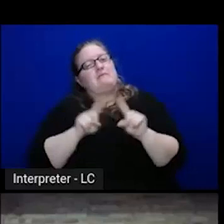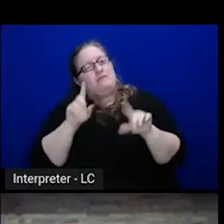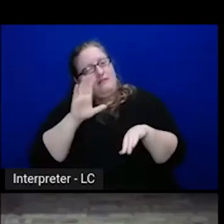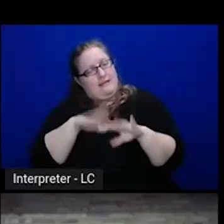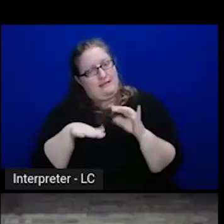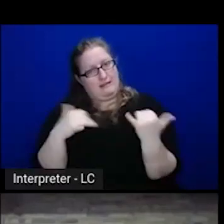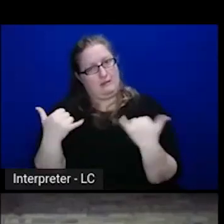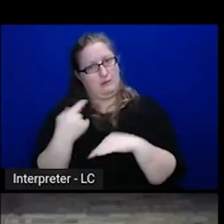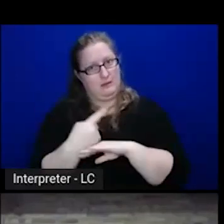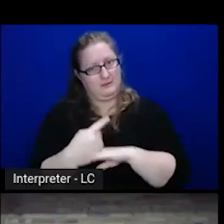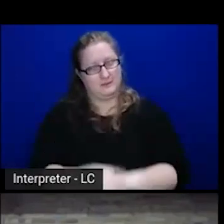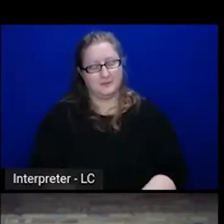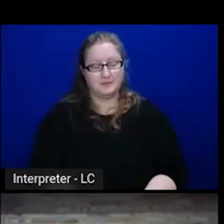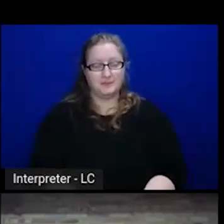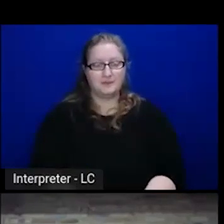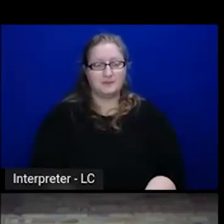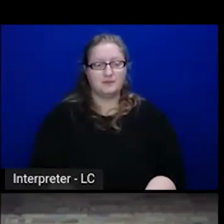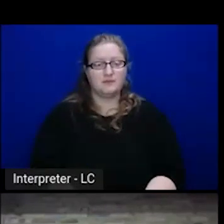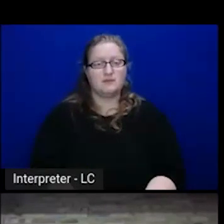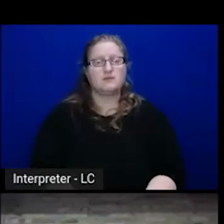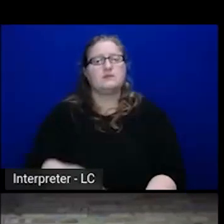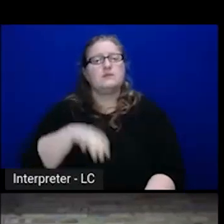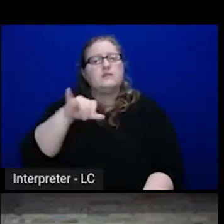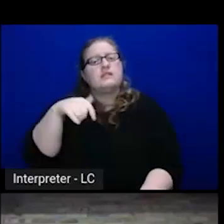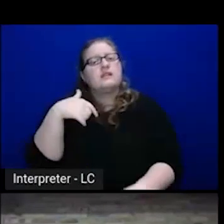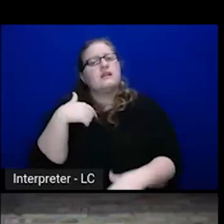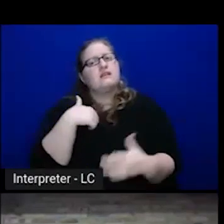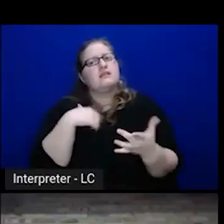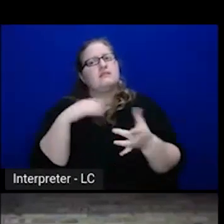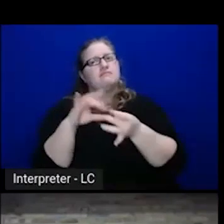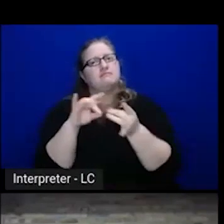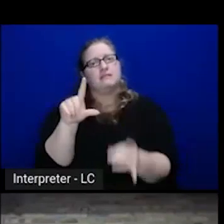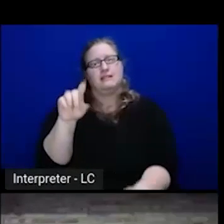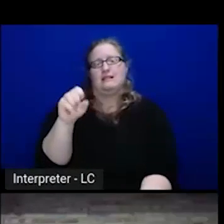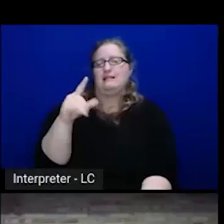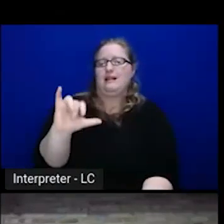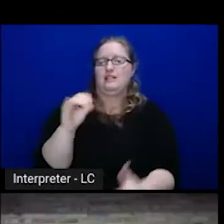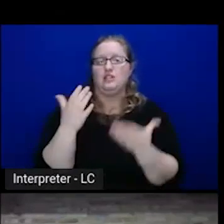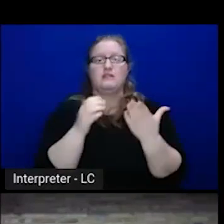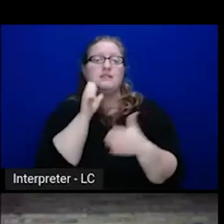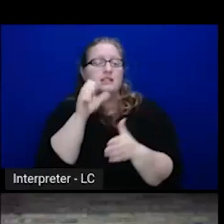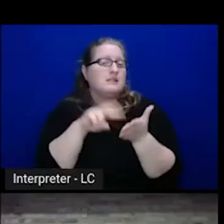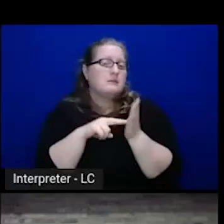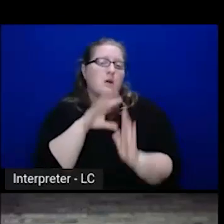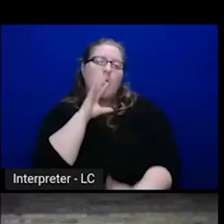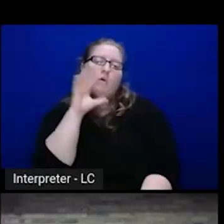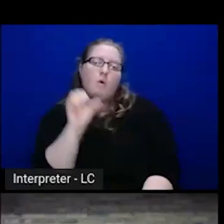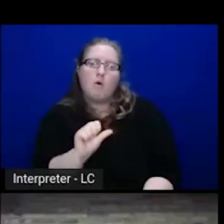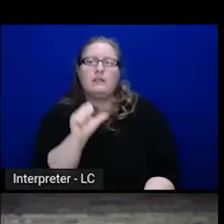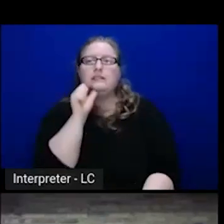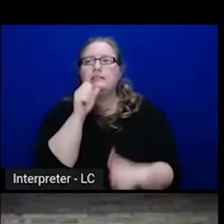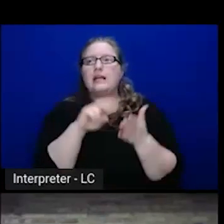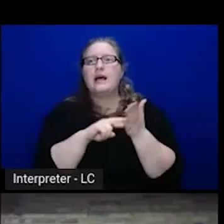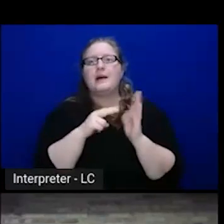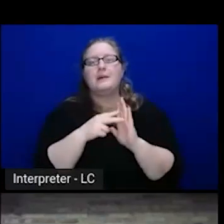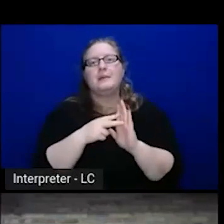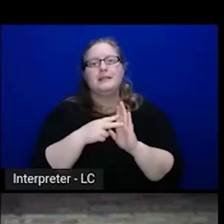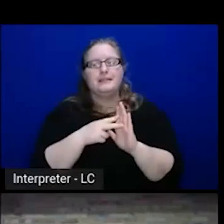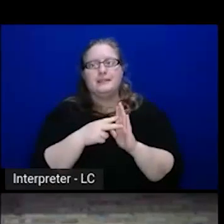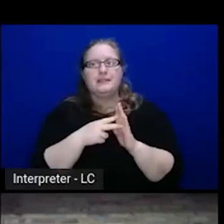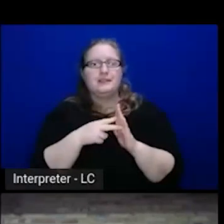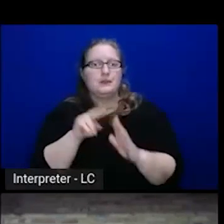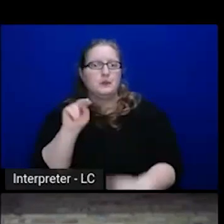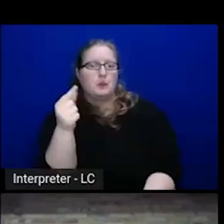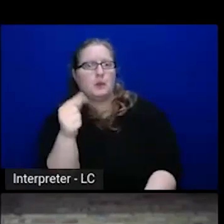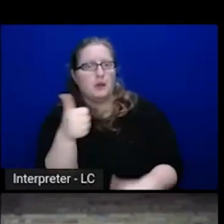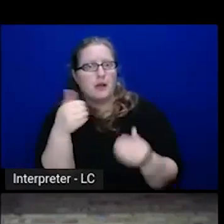So anyway, that's what I kind of mean by a legacy service. It doesn't necessarily mean that it's old. It doesn't mean that it's not relevant. It's just how do we treat these services that are already